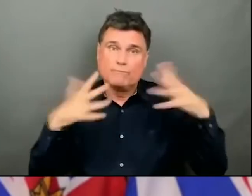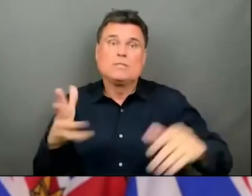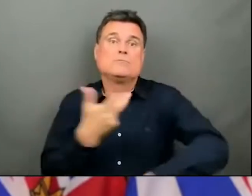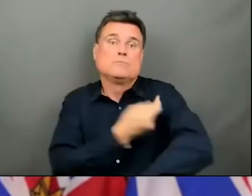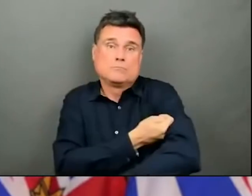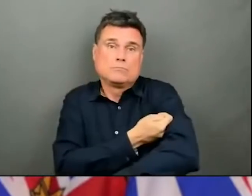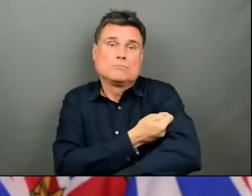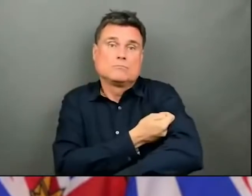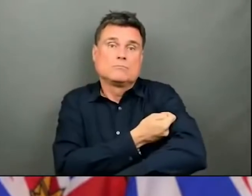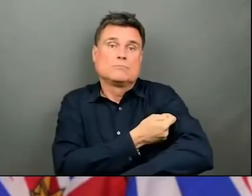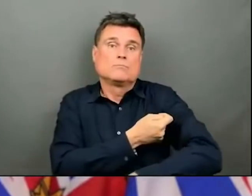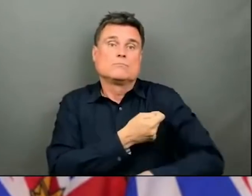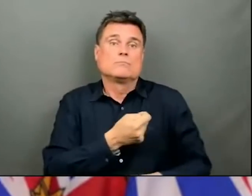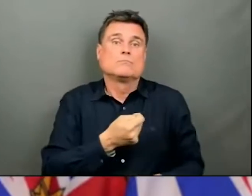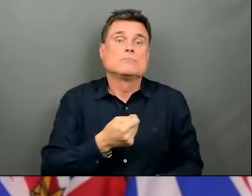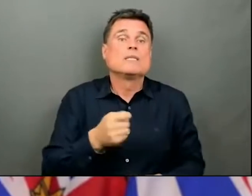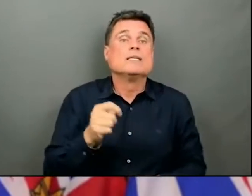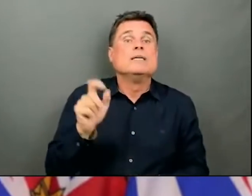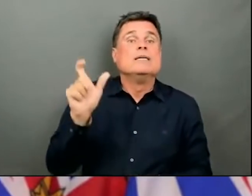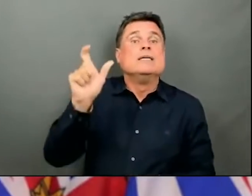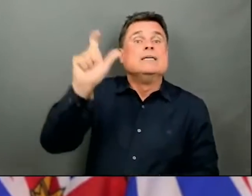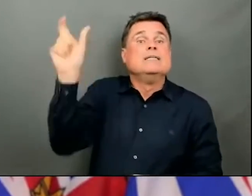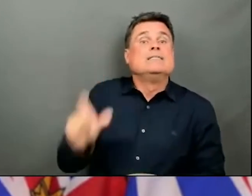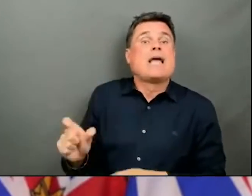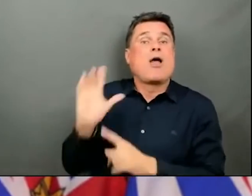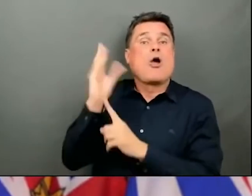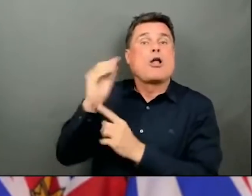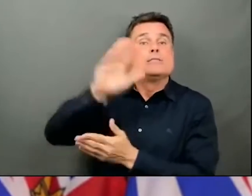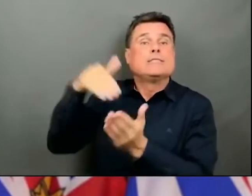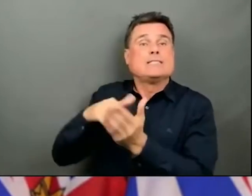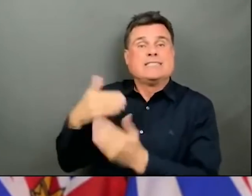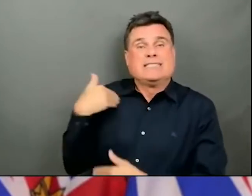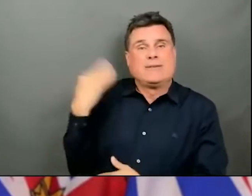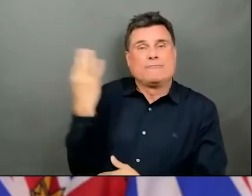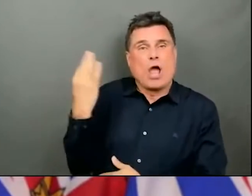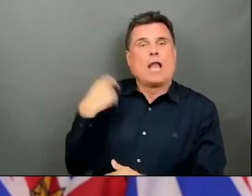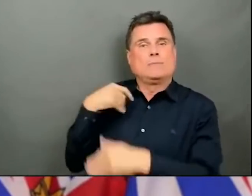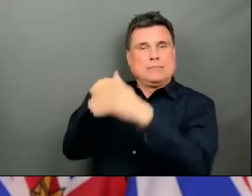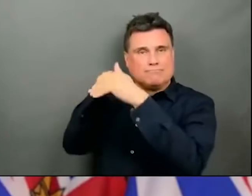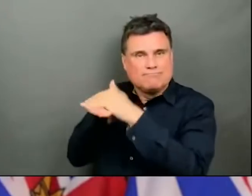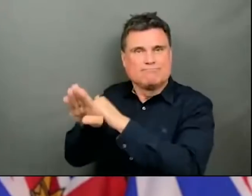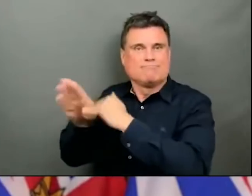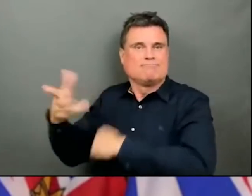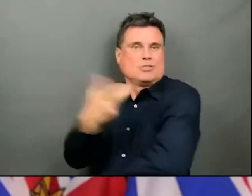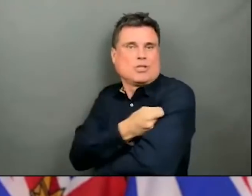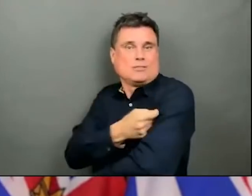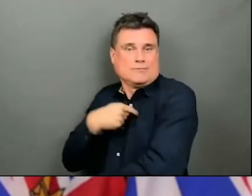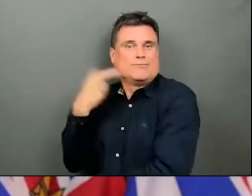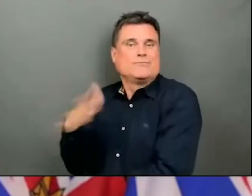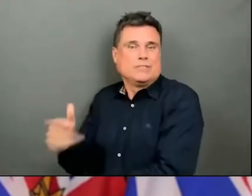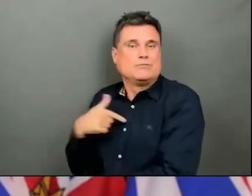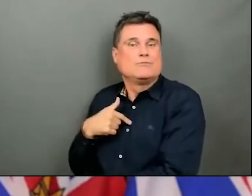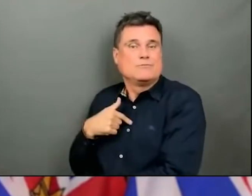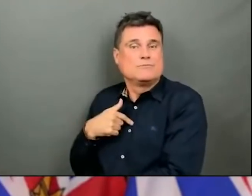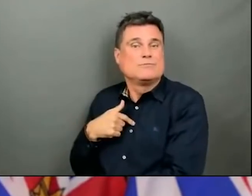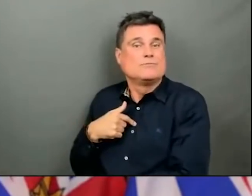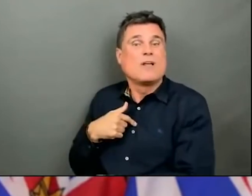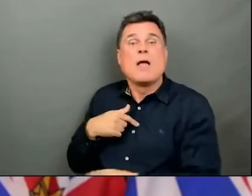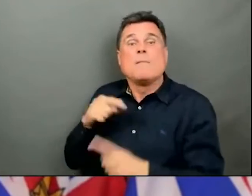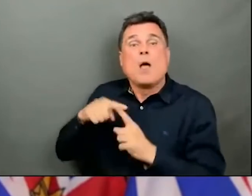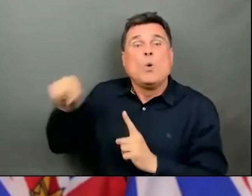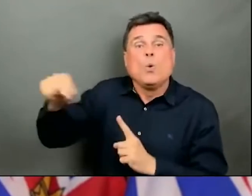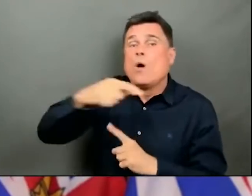last Friday. And everyone in this category, the tens of thousands who still need to book their